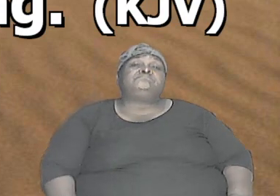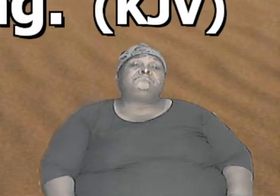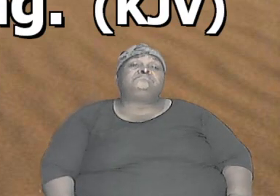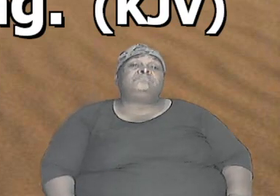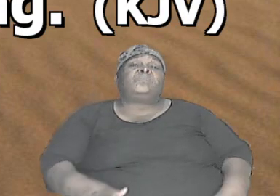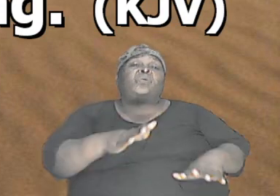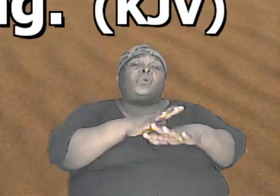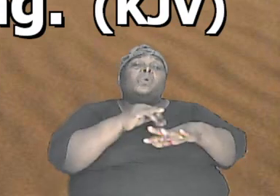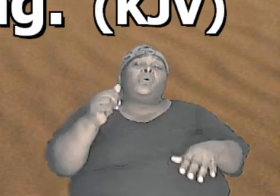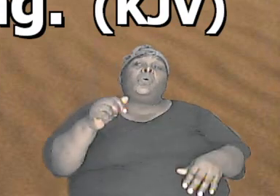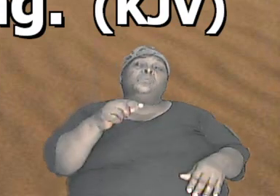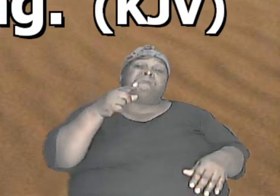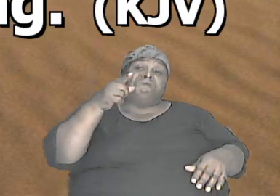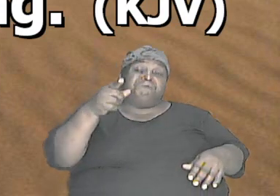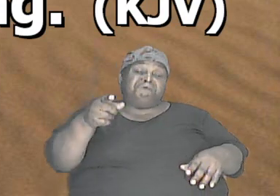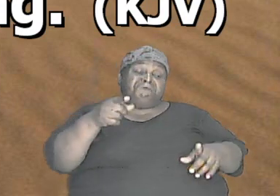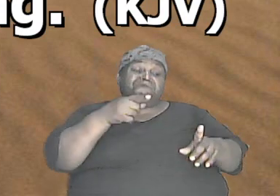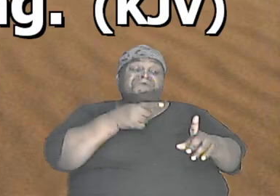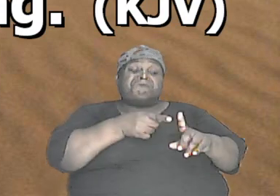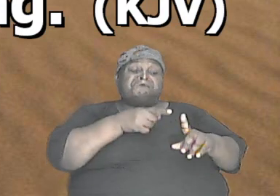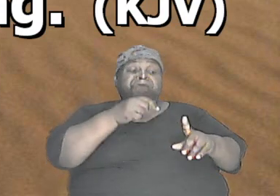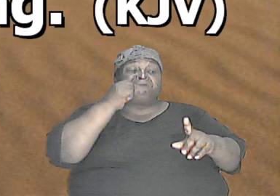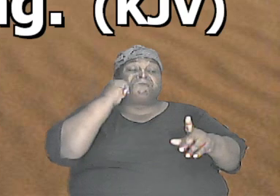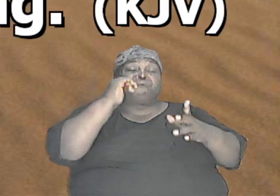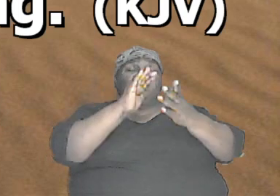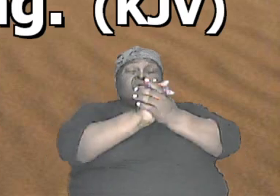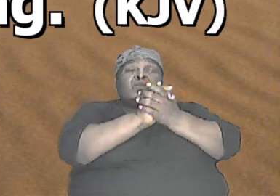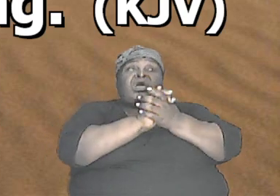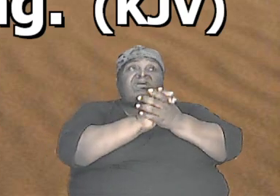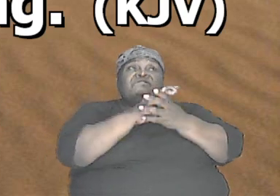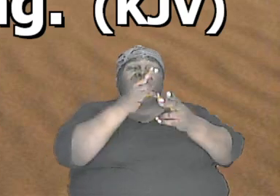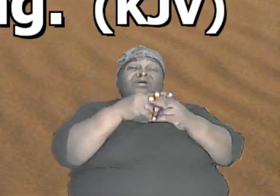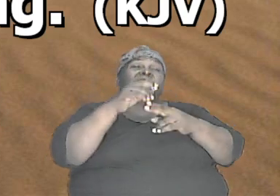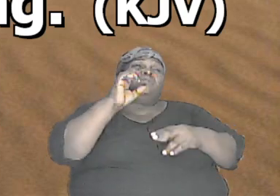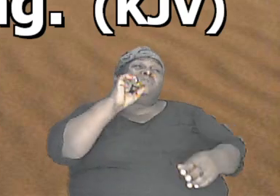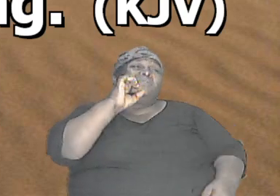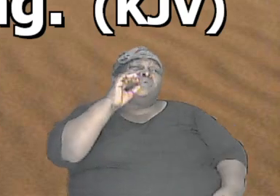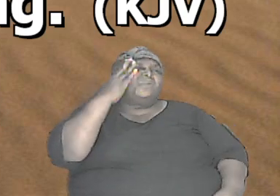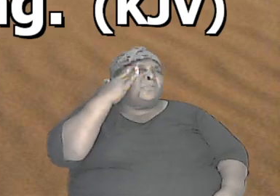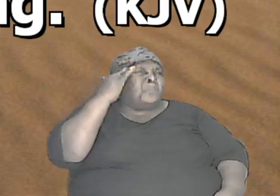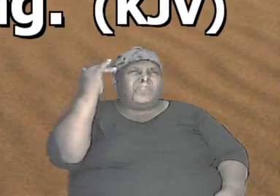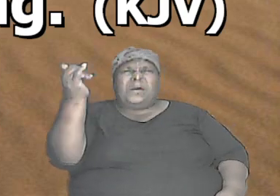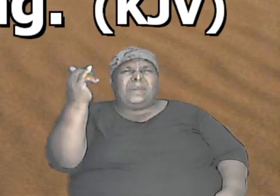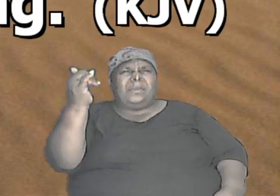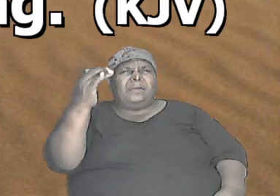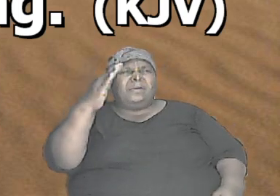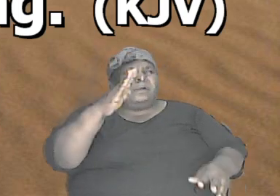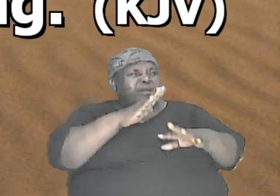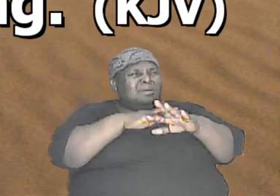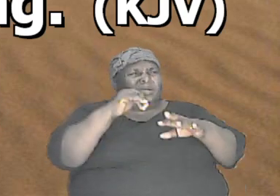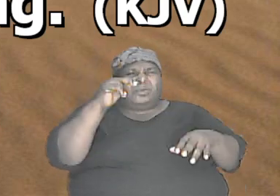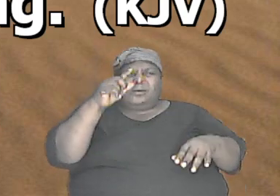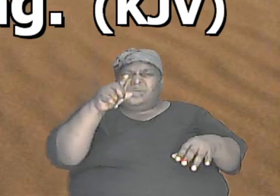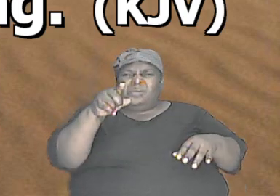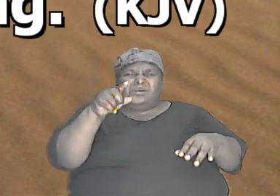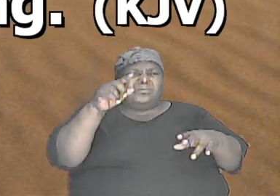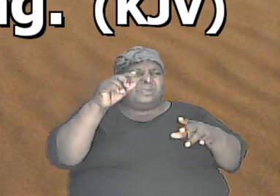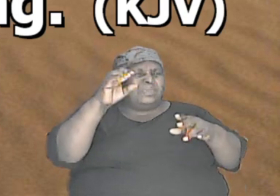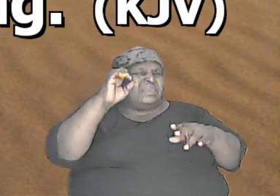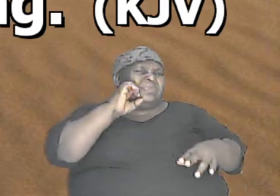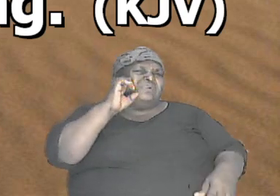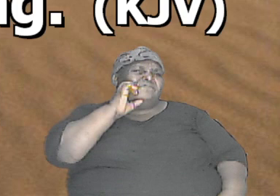called his wife's name Eve why did he call her Eve because the word Eve